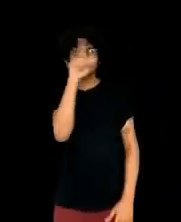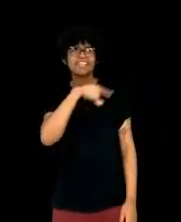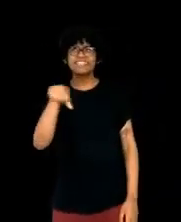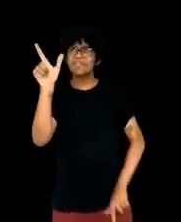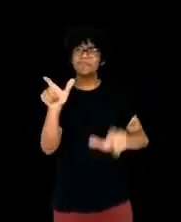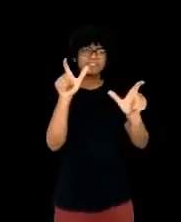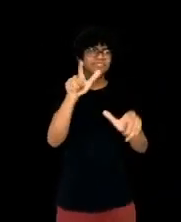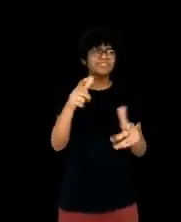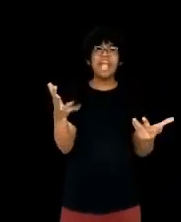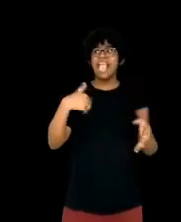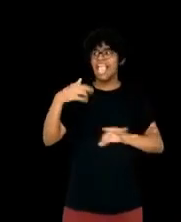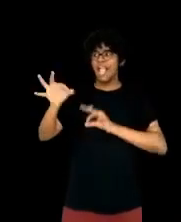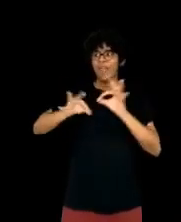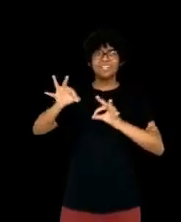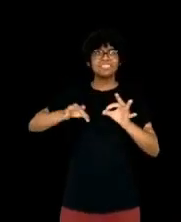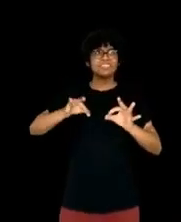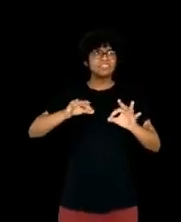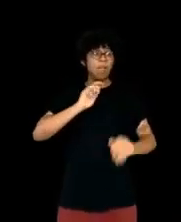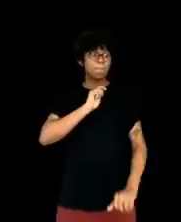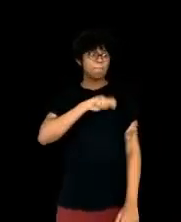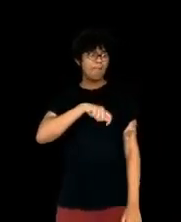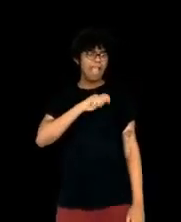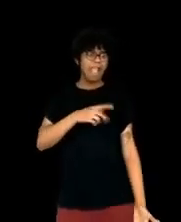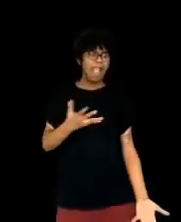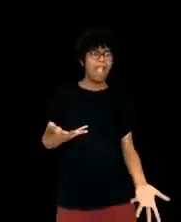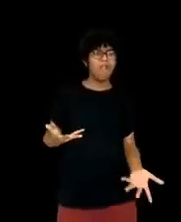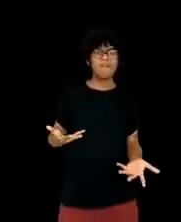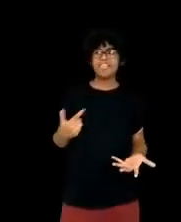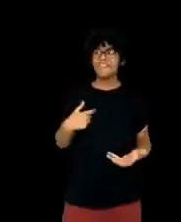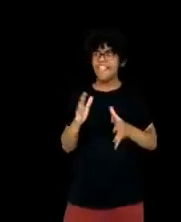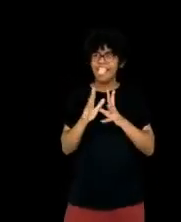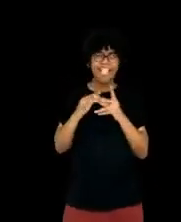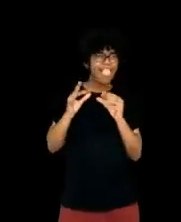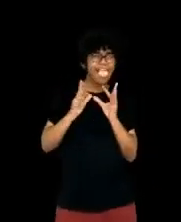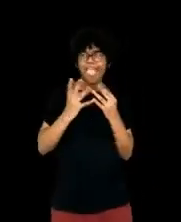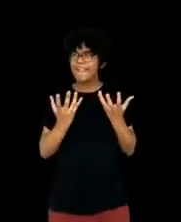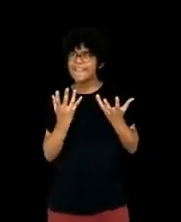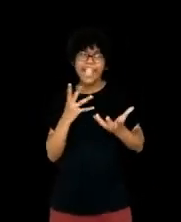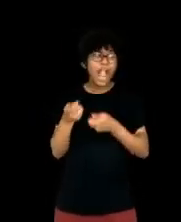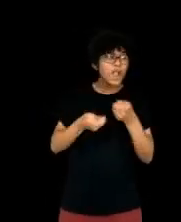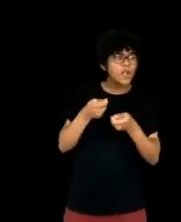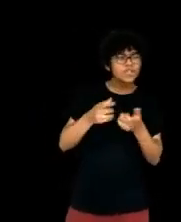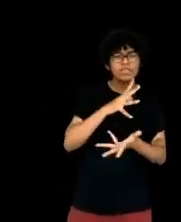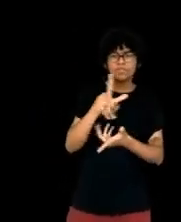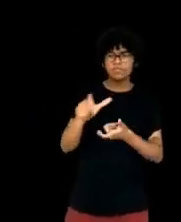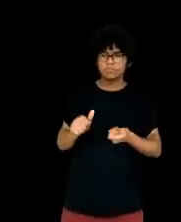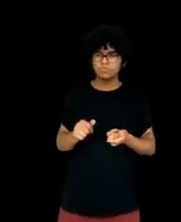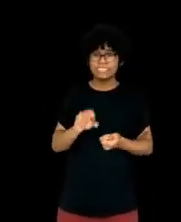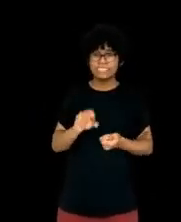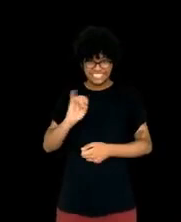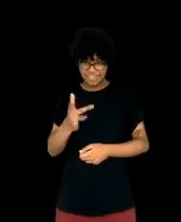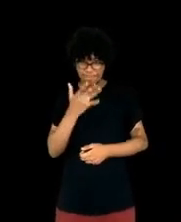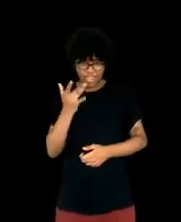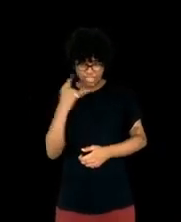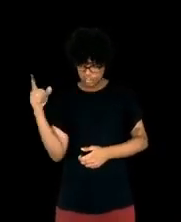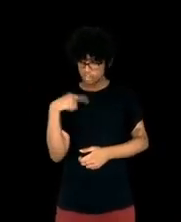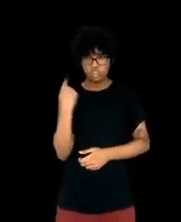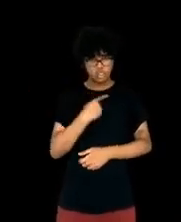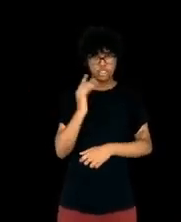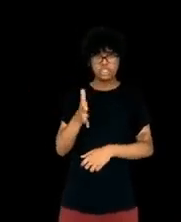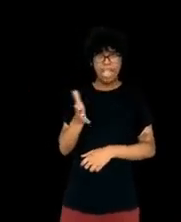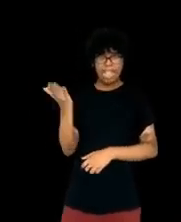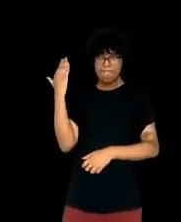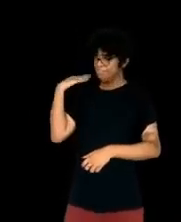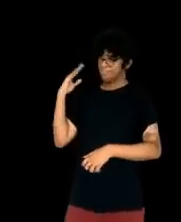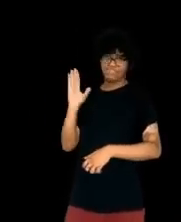I mean, really, if it were only that easy to take over the world, you know, we'd be all set. After all, you know, Alphabet